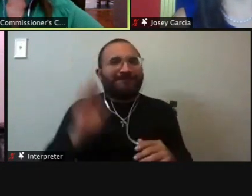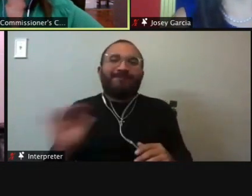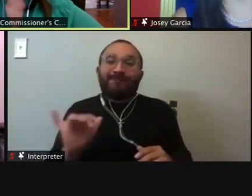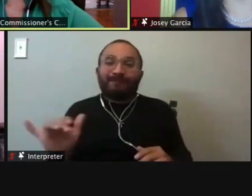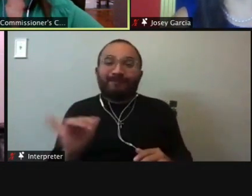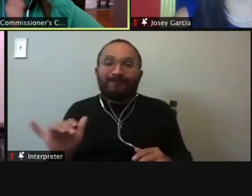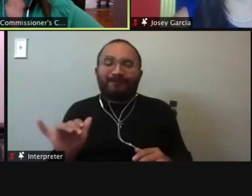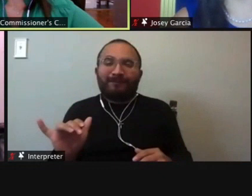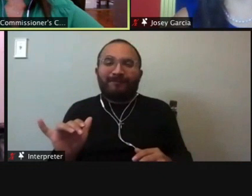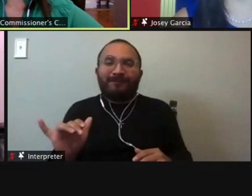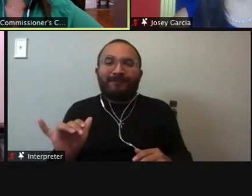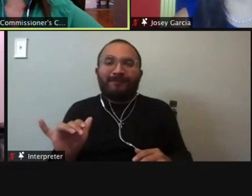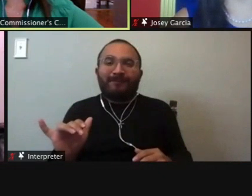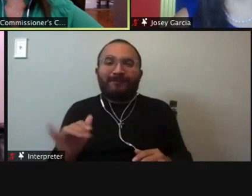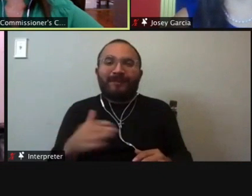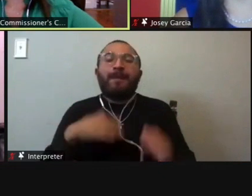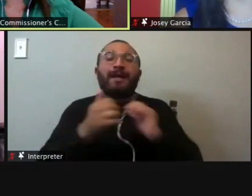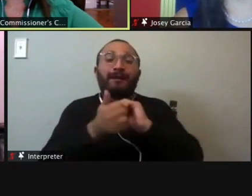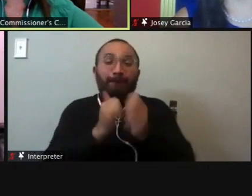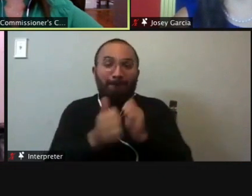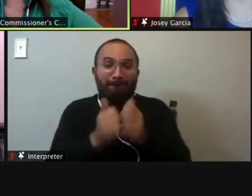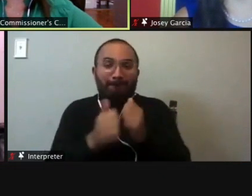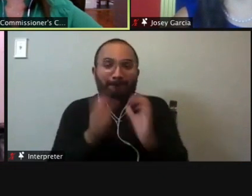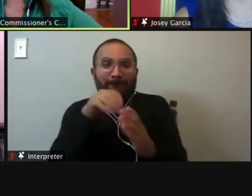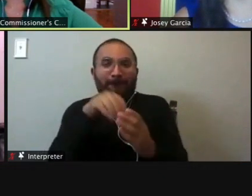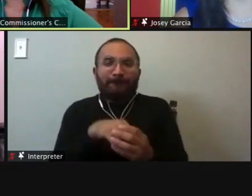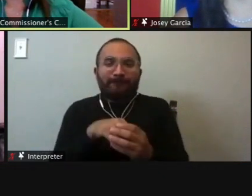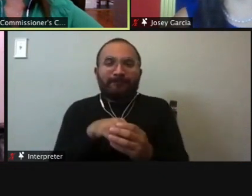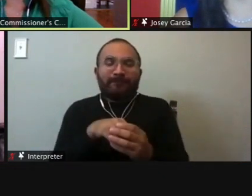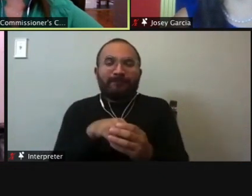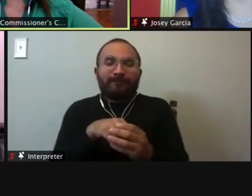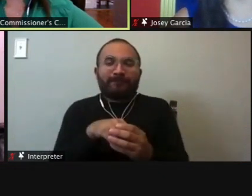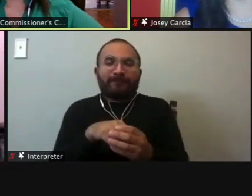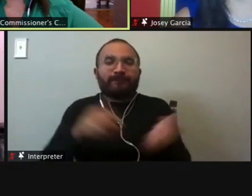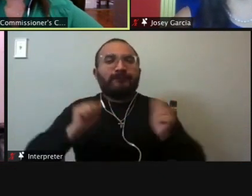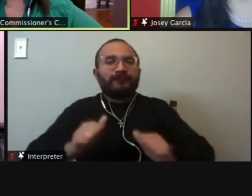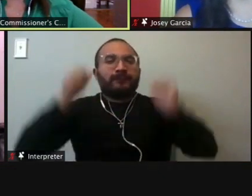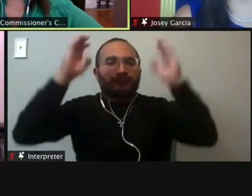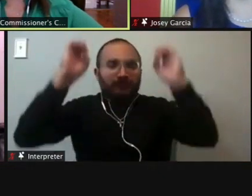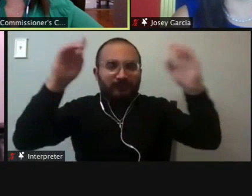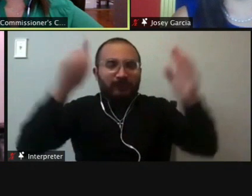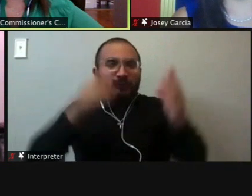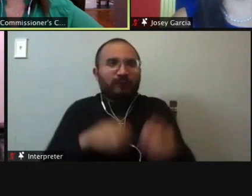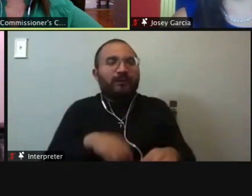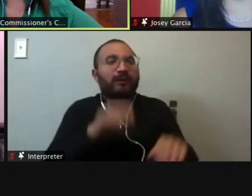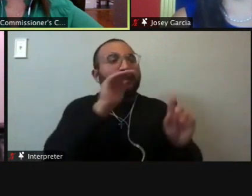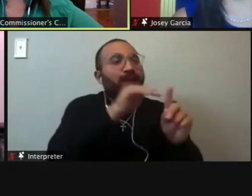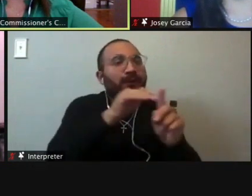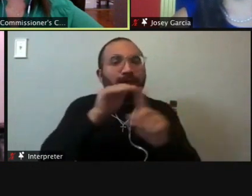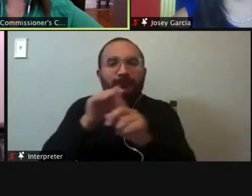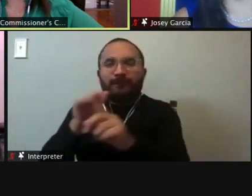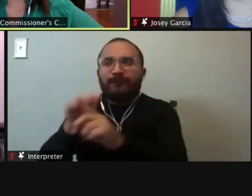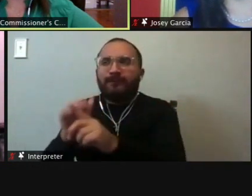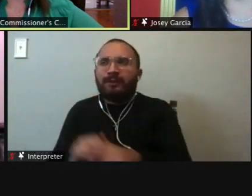So part of my campaigning has been to try and, um, educate people as to what the commissioners do, who they